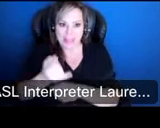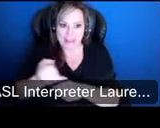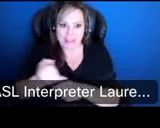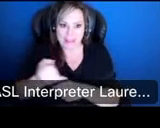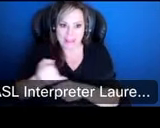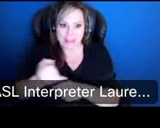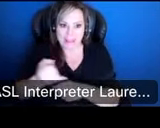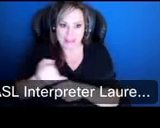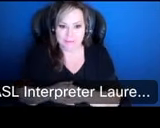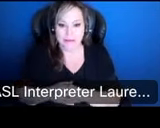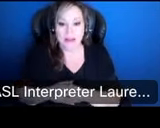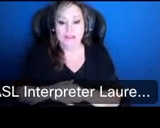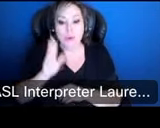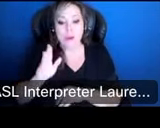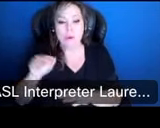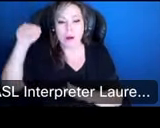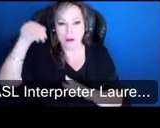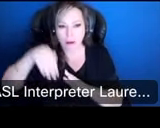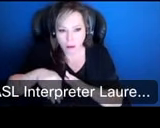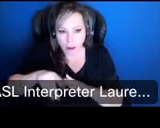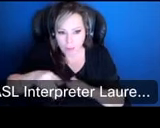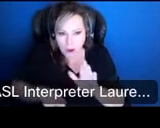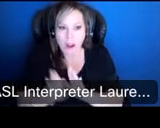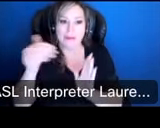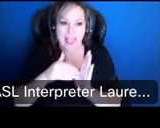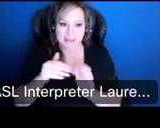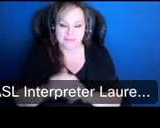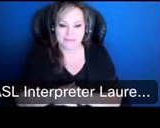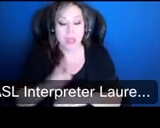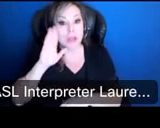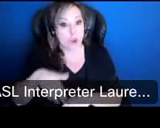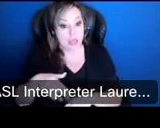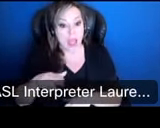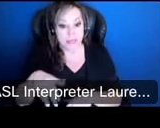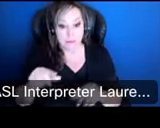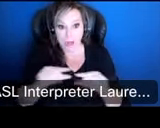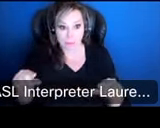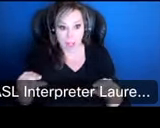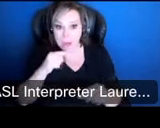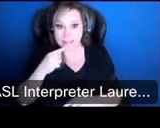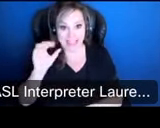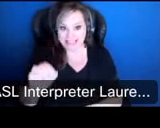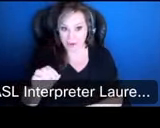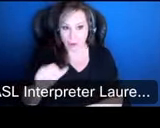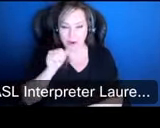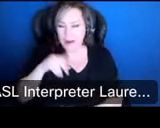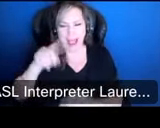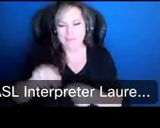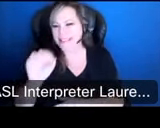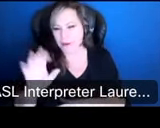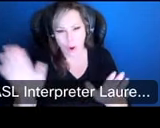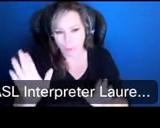going to fall down rapidly and then go back up and please note that the bottom line down there is not zero we are not getting to zero or anywhere near